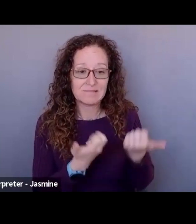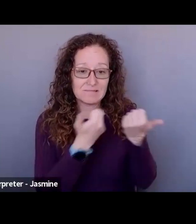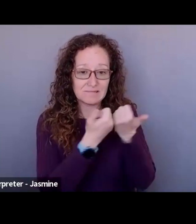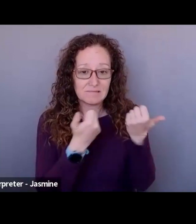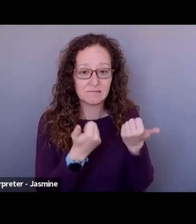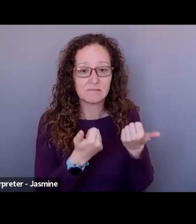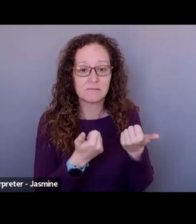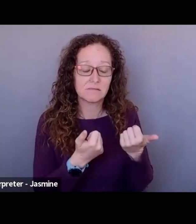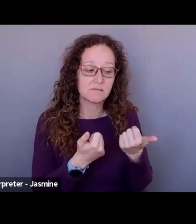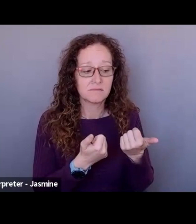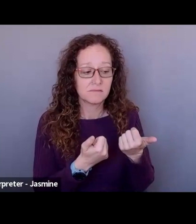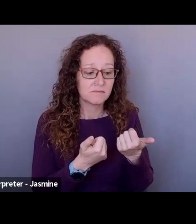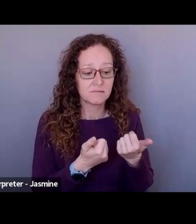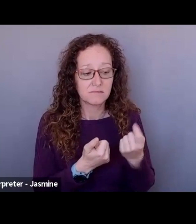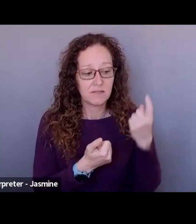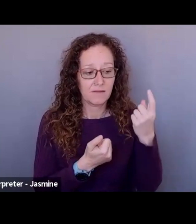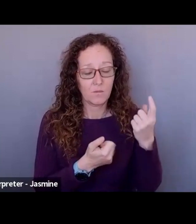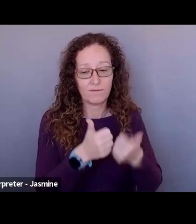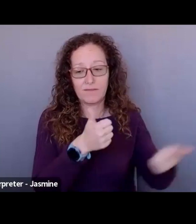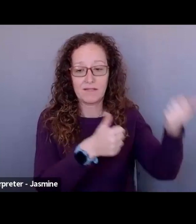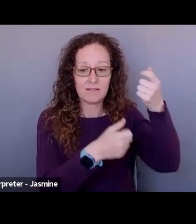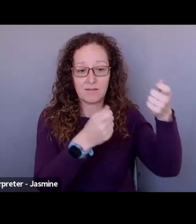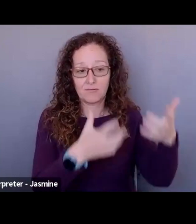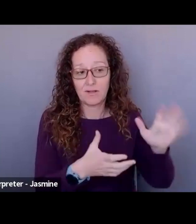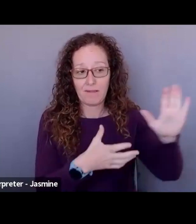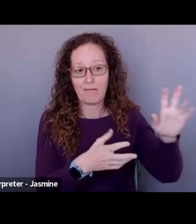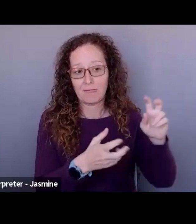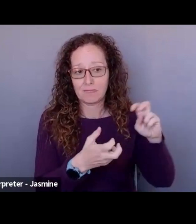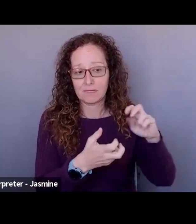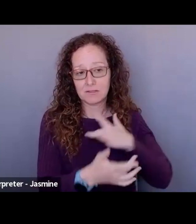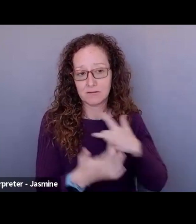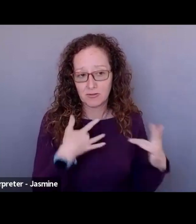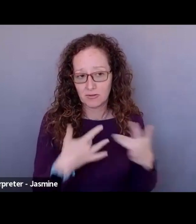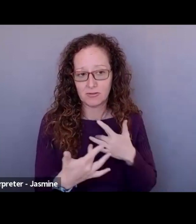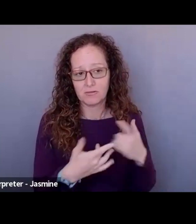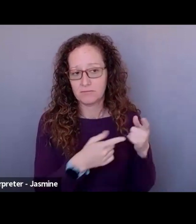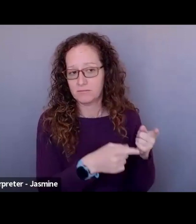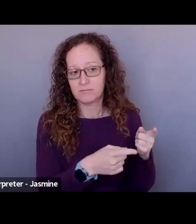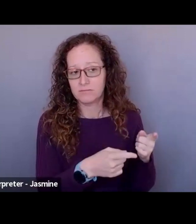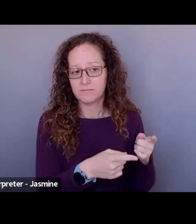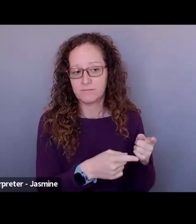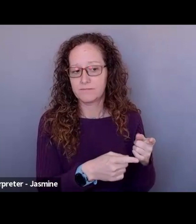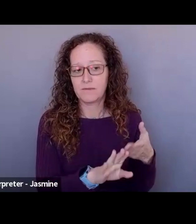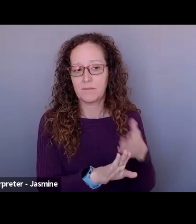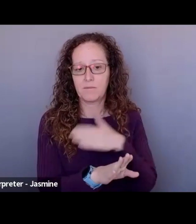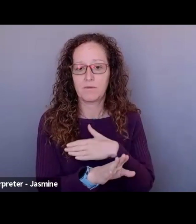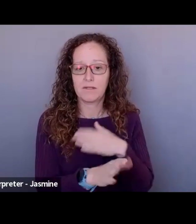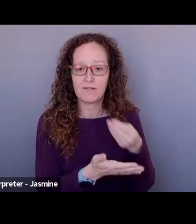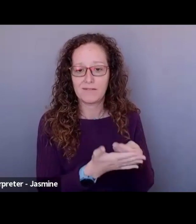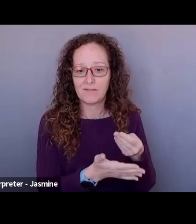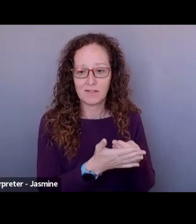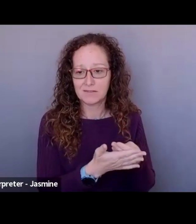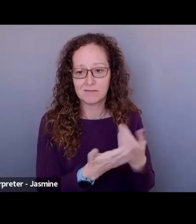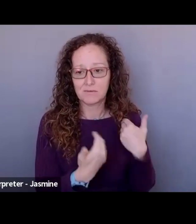that that's one of the, the executive director's issues is that they don't have the, you know, previous funding and stuff like that from,